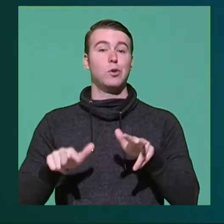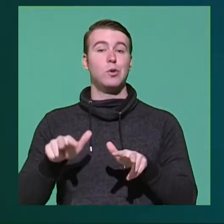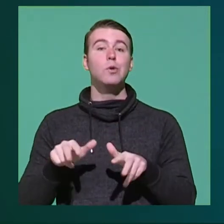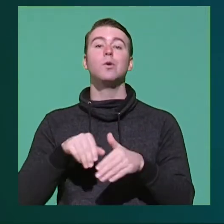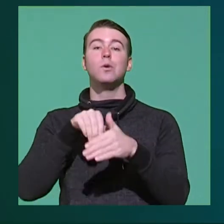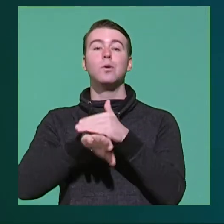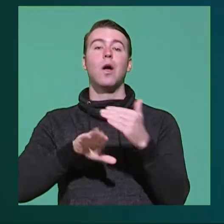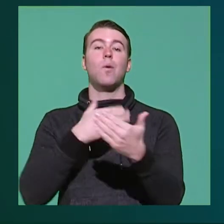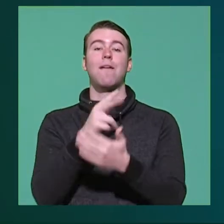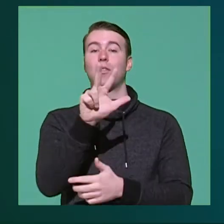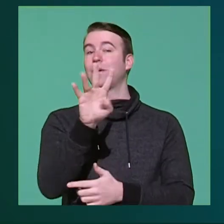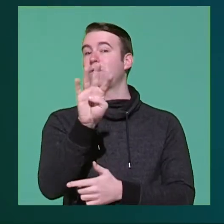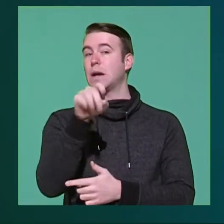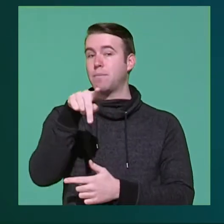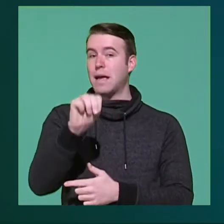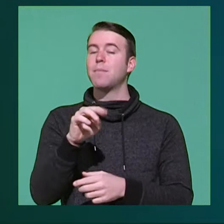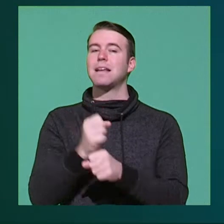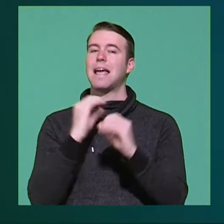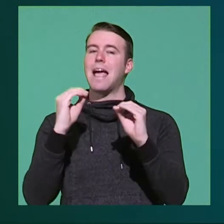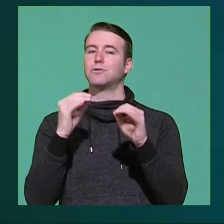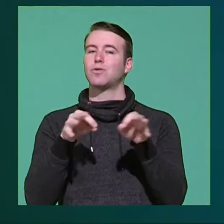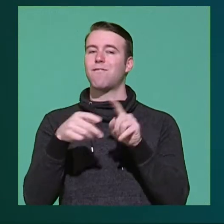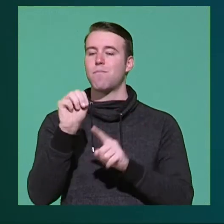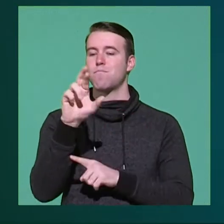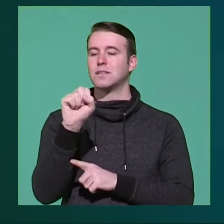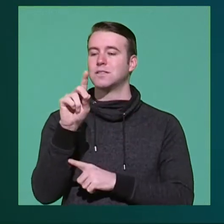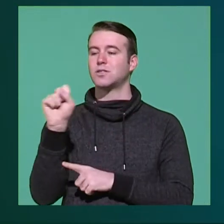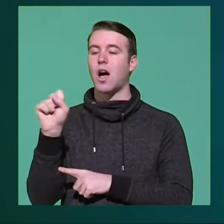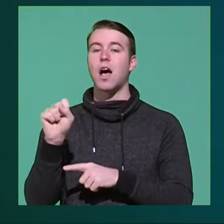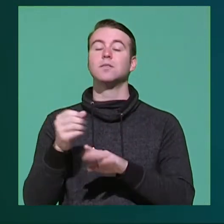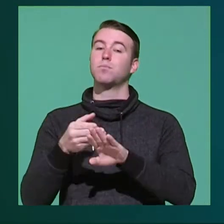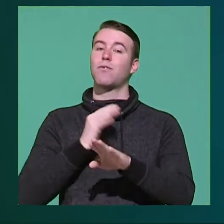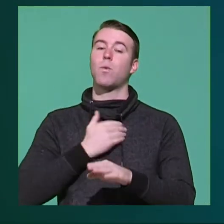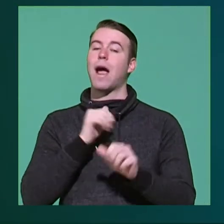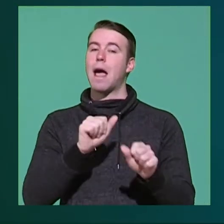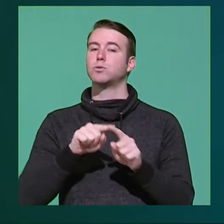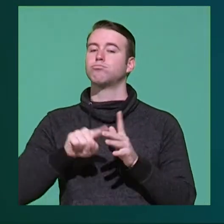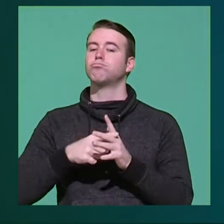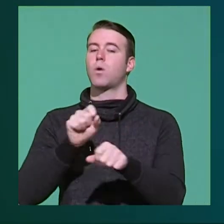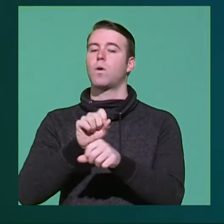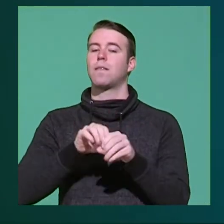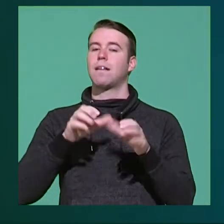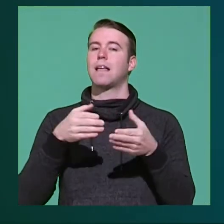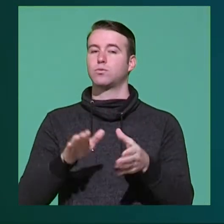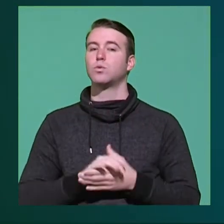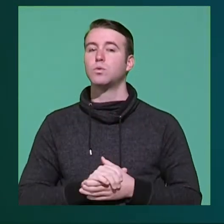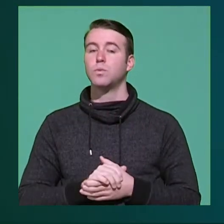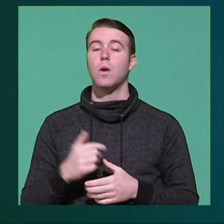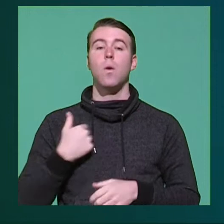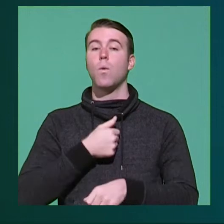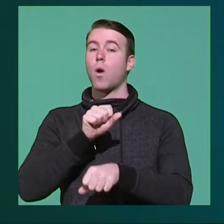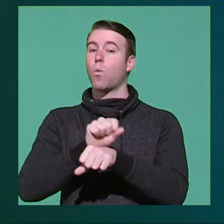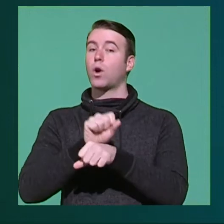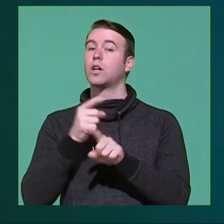at 3.40 p.m. to get instruction from Ms. Doss before they are able to work in the classroom. We are